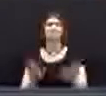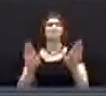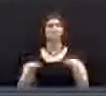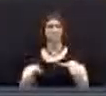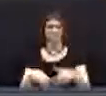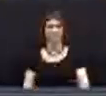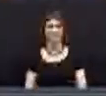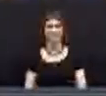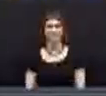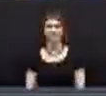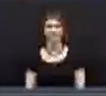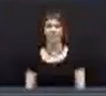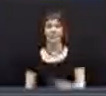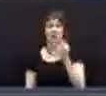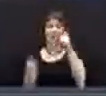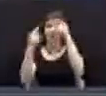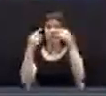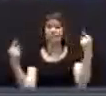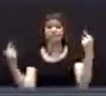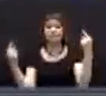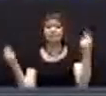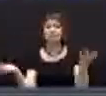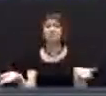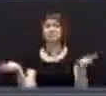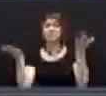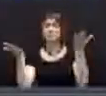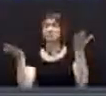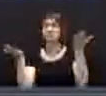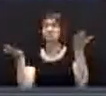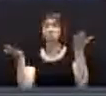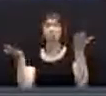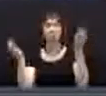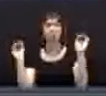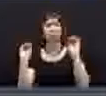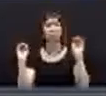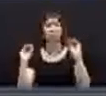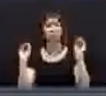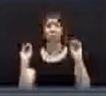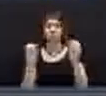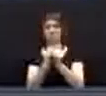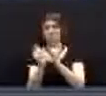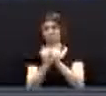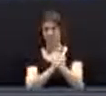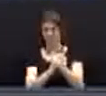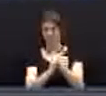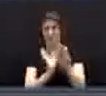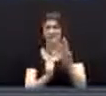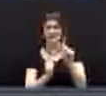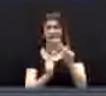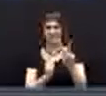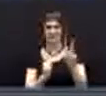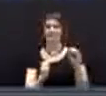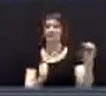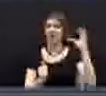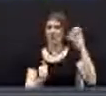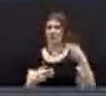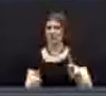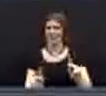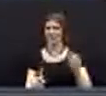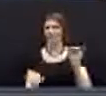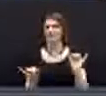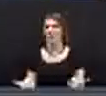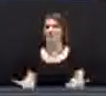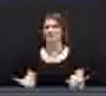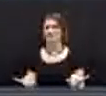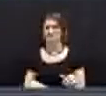may be seated. All those opposed, please rise. And the electronic media shall be permitted